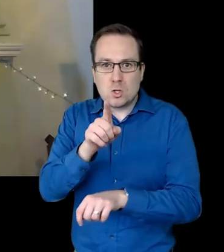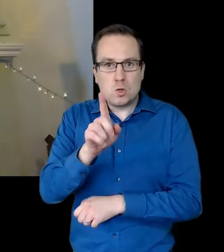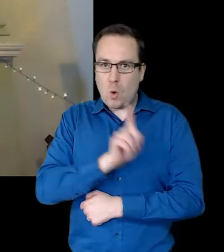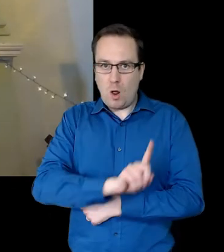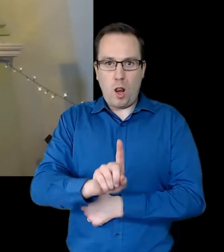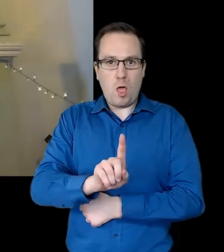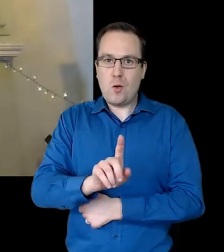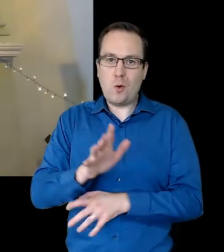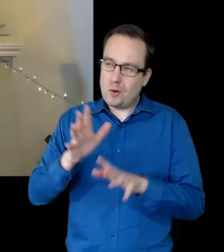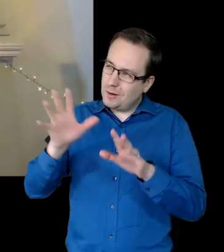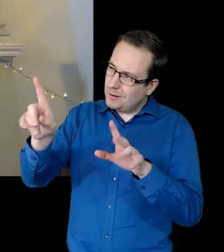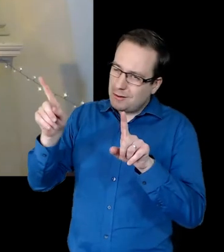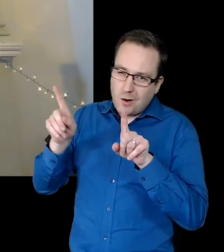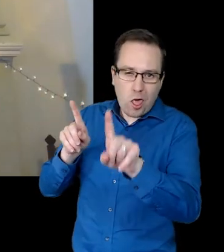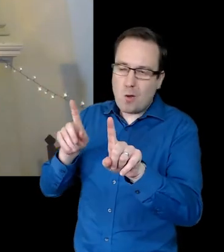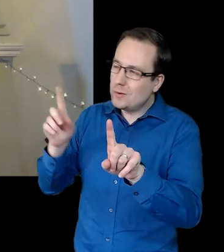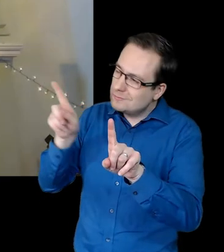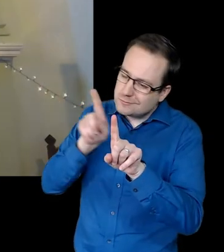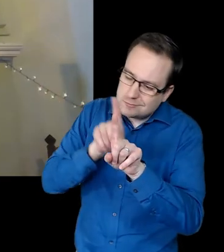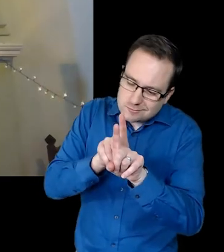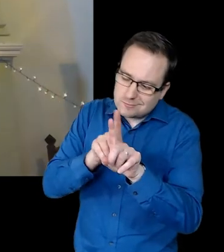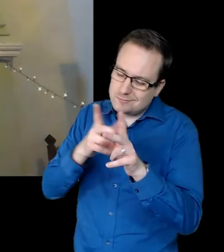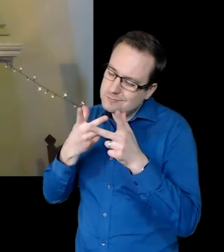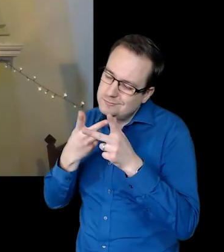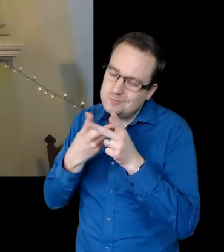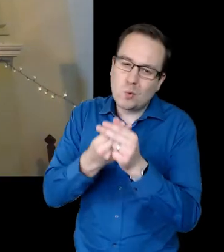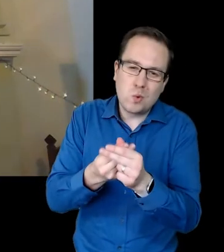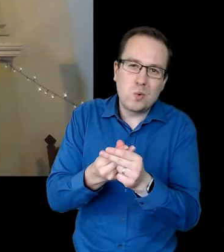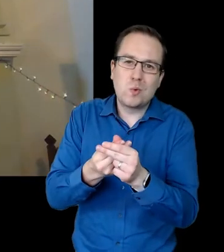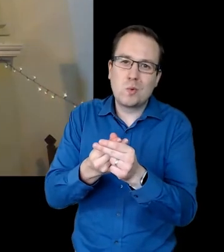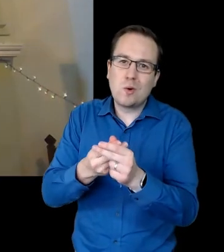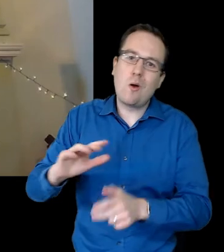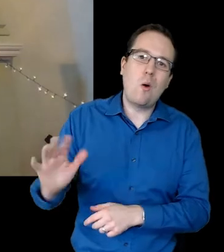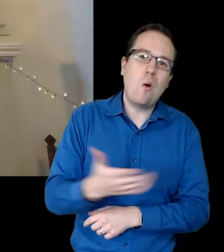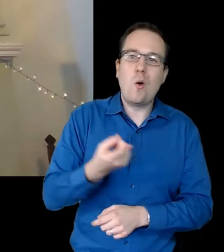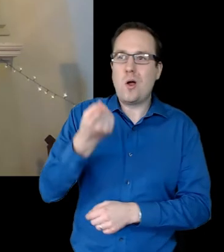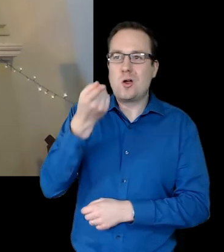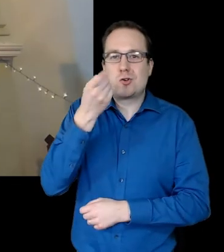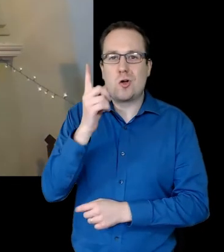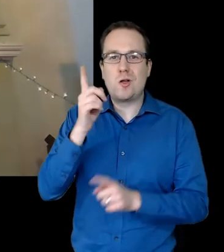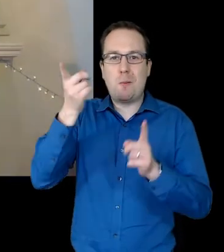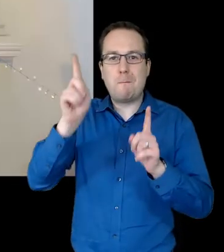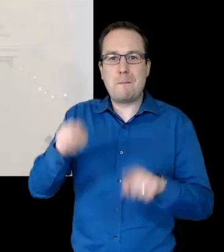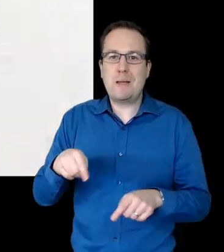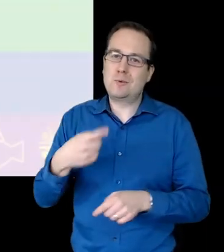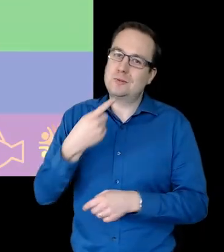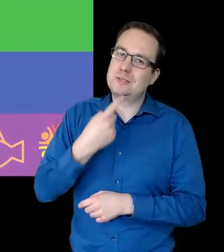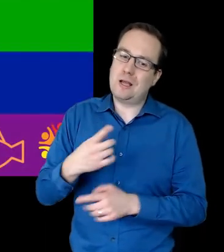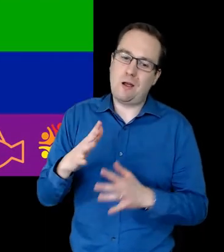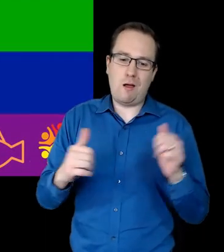peace with courage. And let all God's people say, Amen.